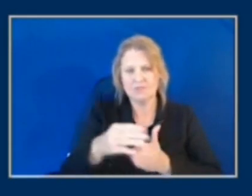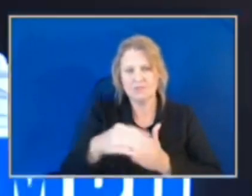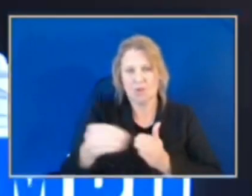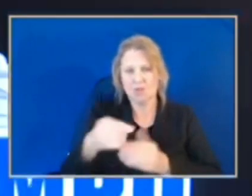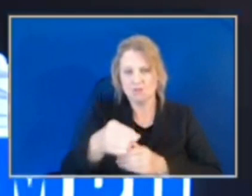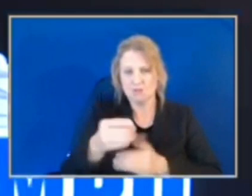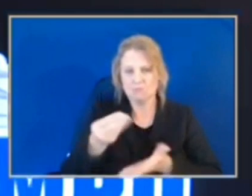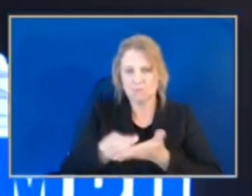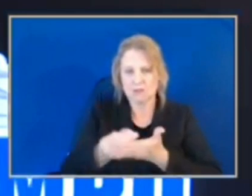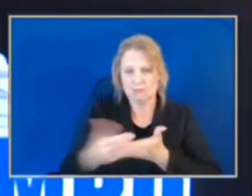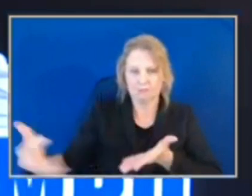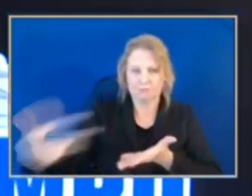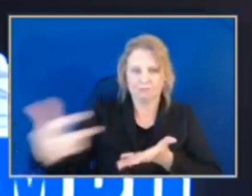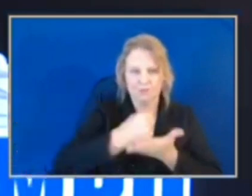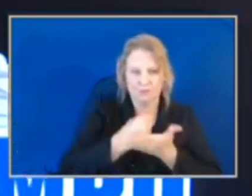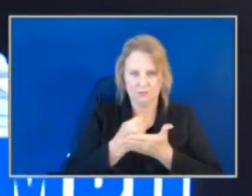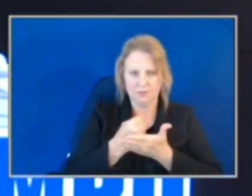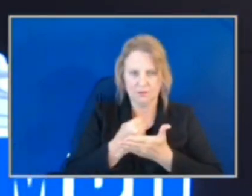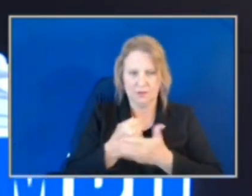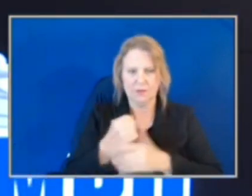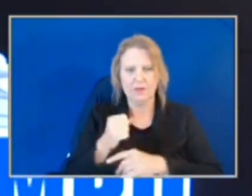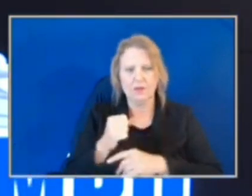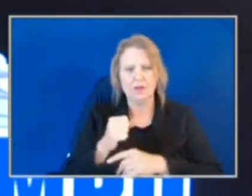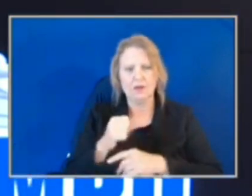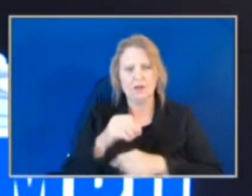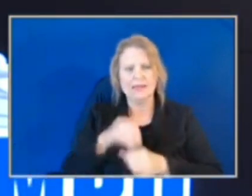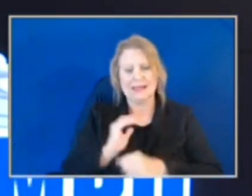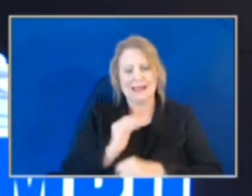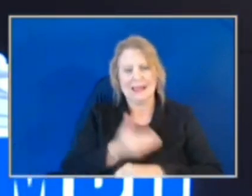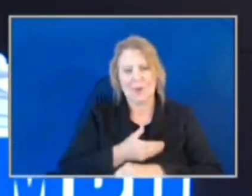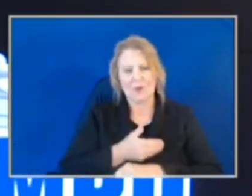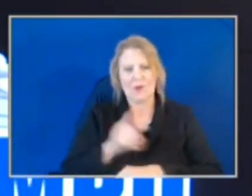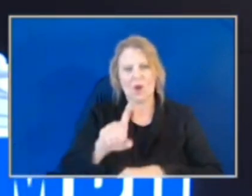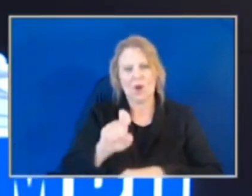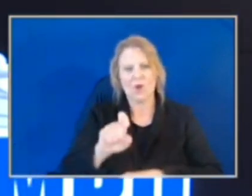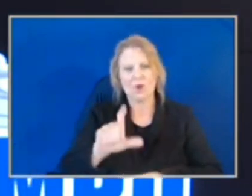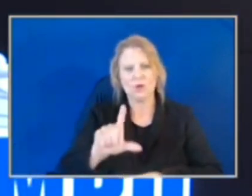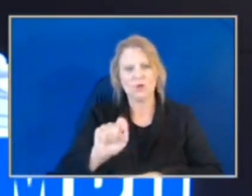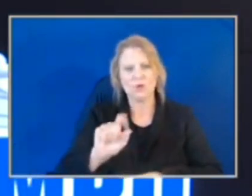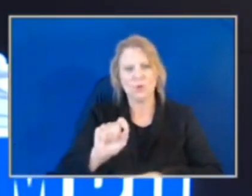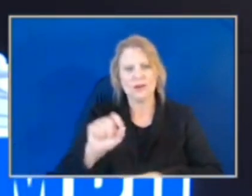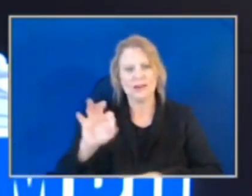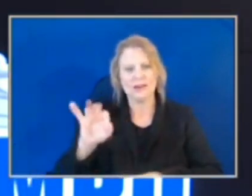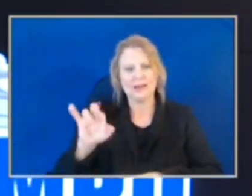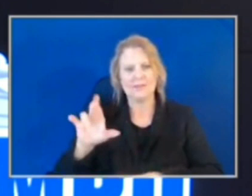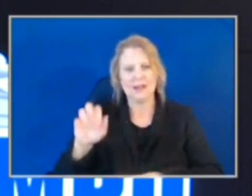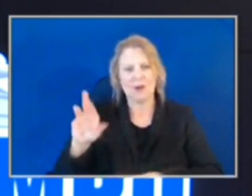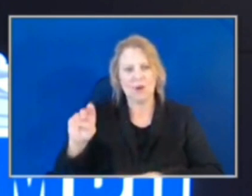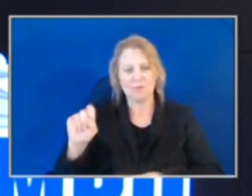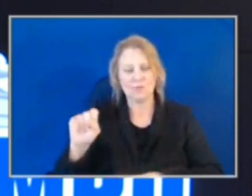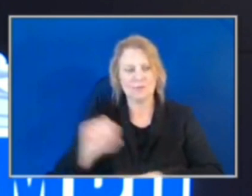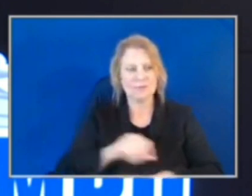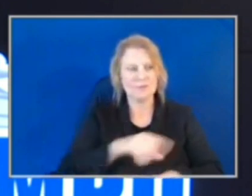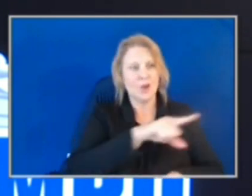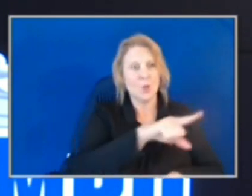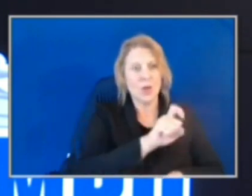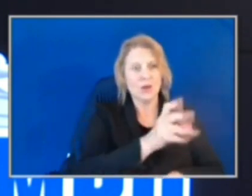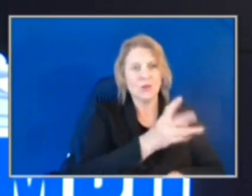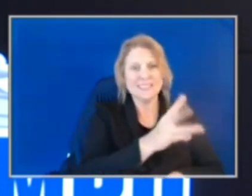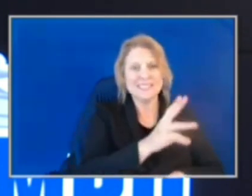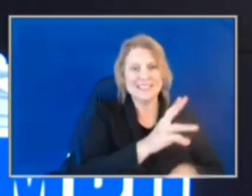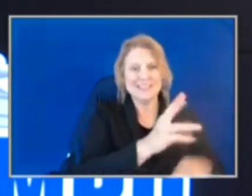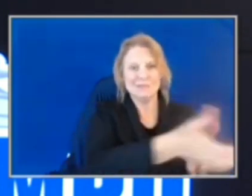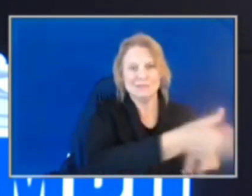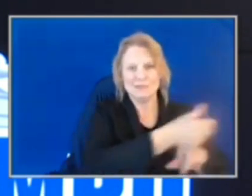Division, so far this year, 120 firearms and made 116 arrests. Just talking through their commander,